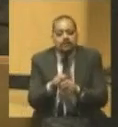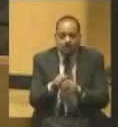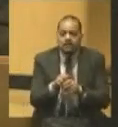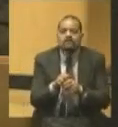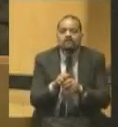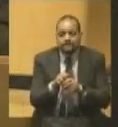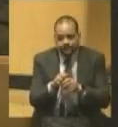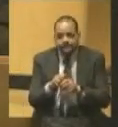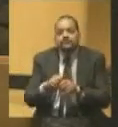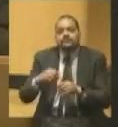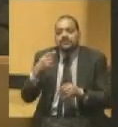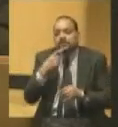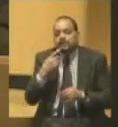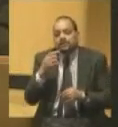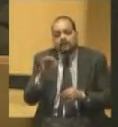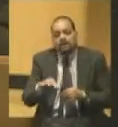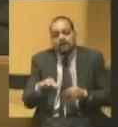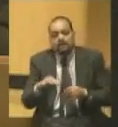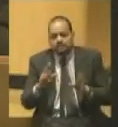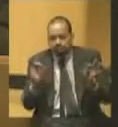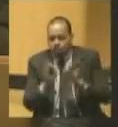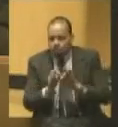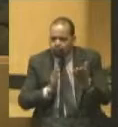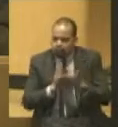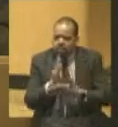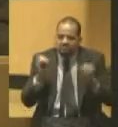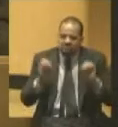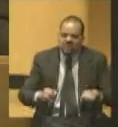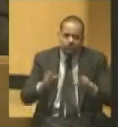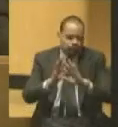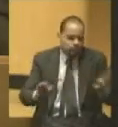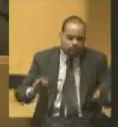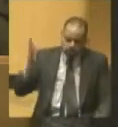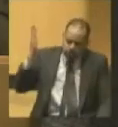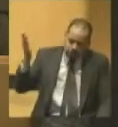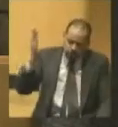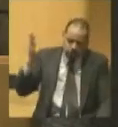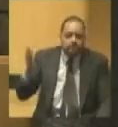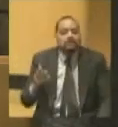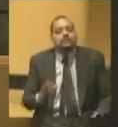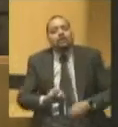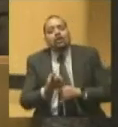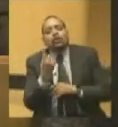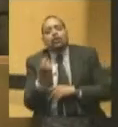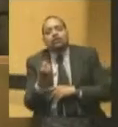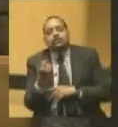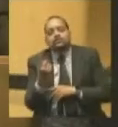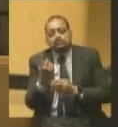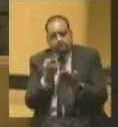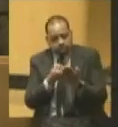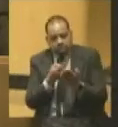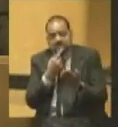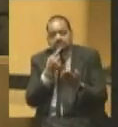insisting on the right of freedom of speech. And the only mention of peace in the Ohio Democratic